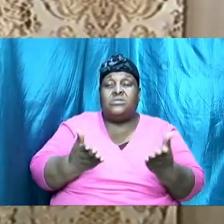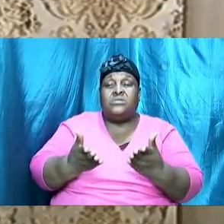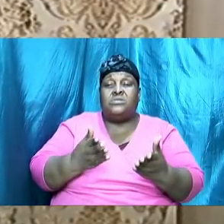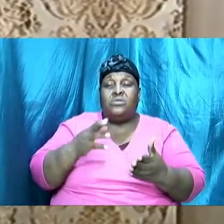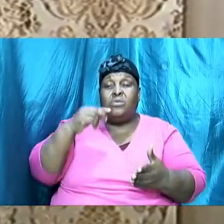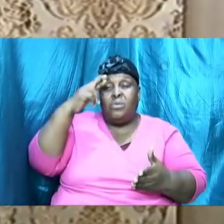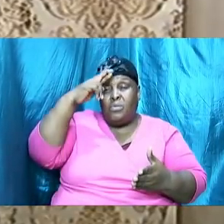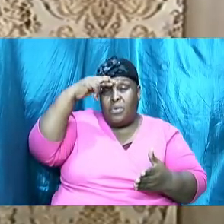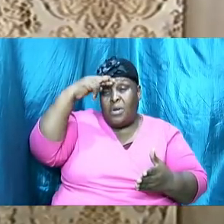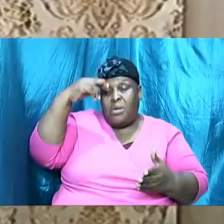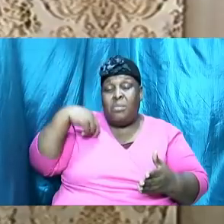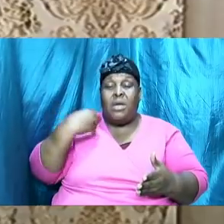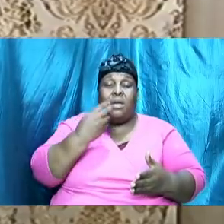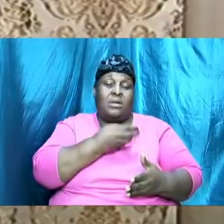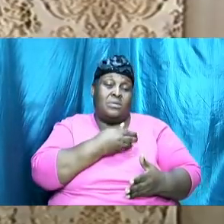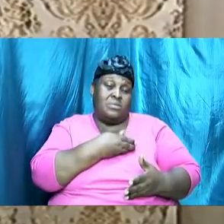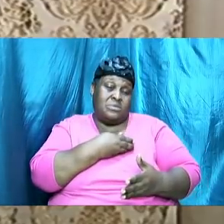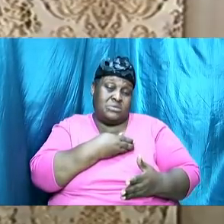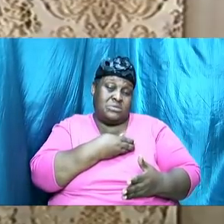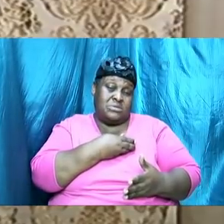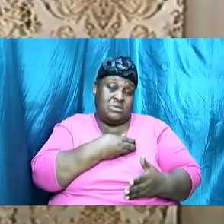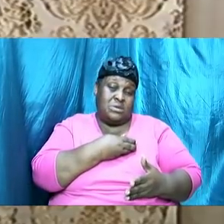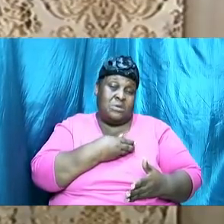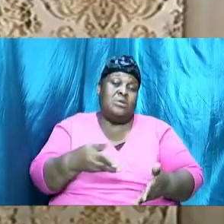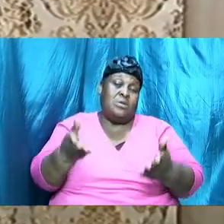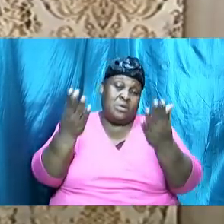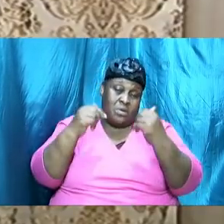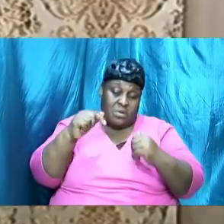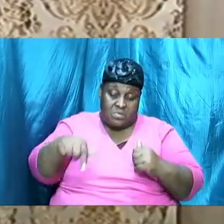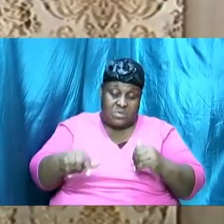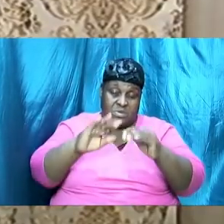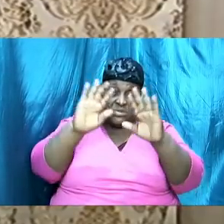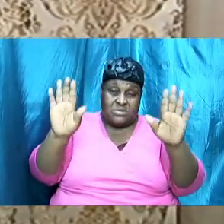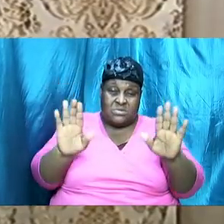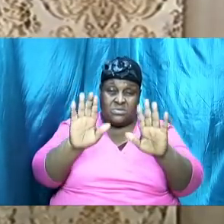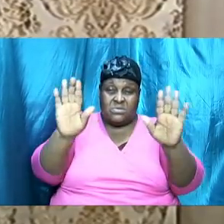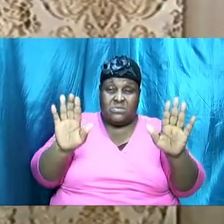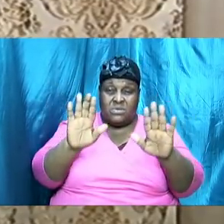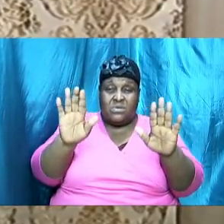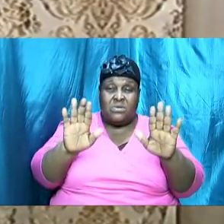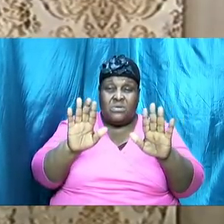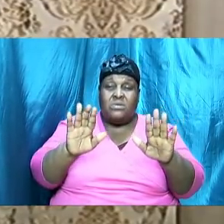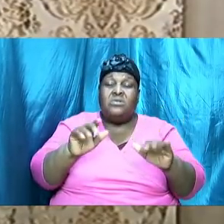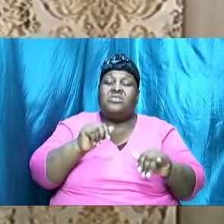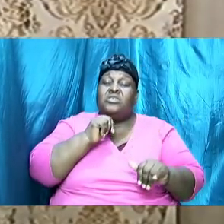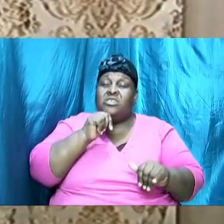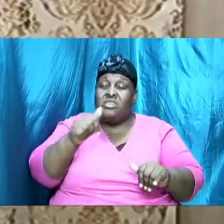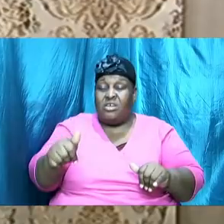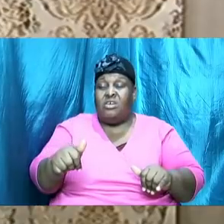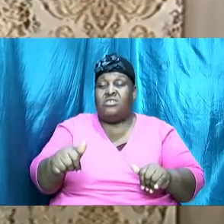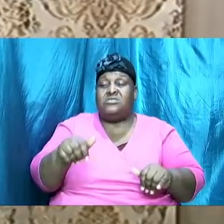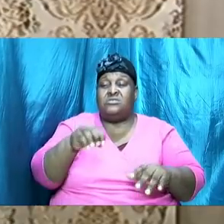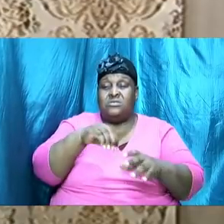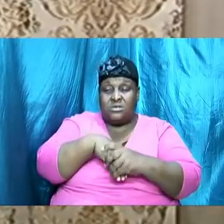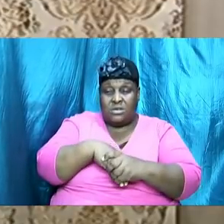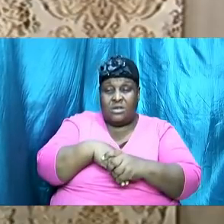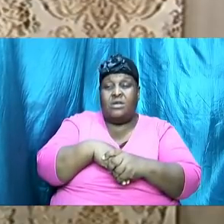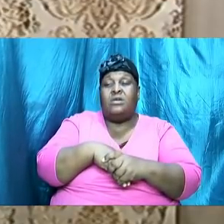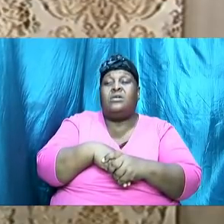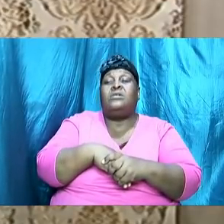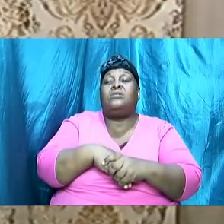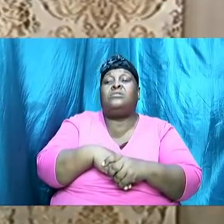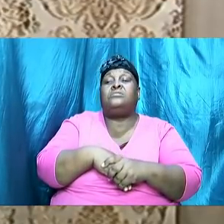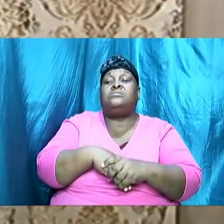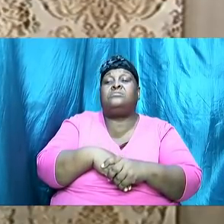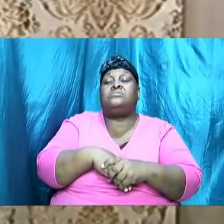us and for those who didn't know to let you know that comes this Sunday we will not be in the tent